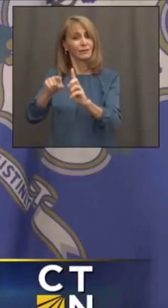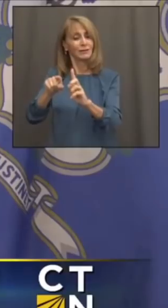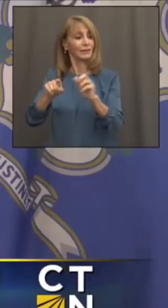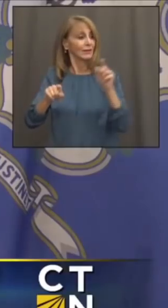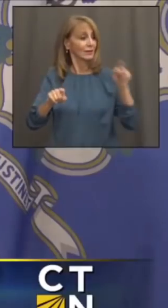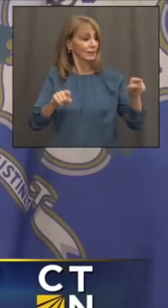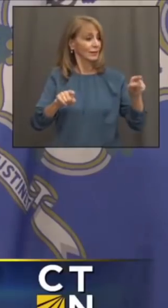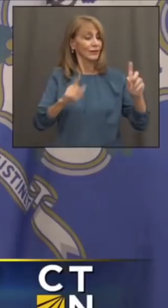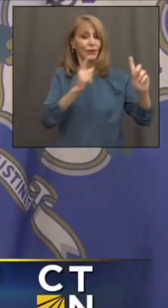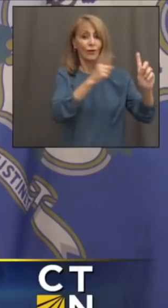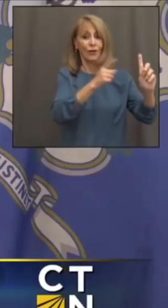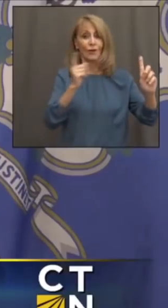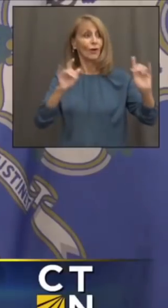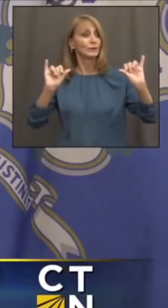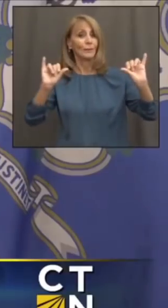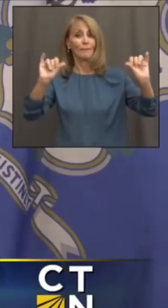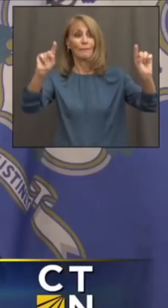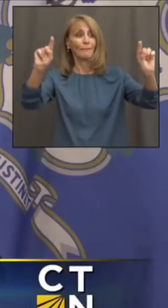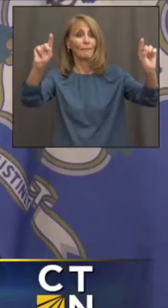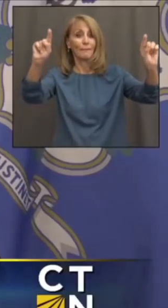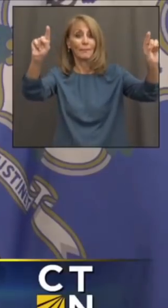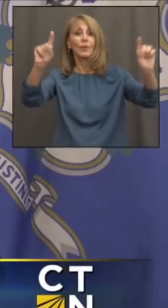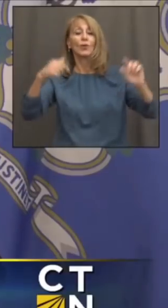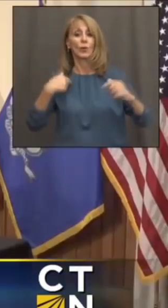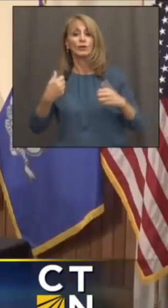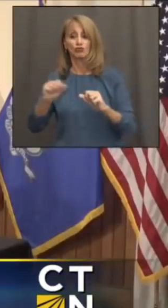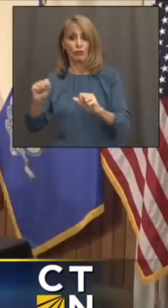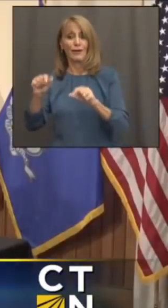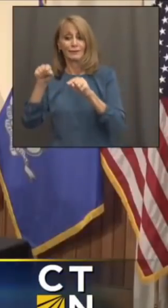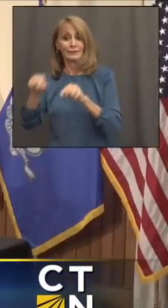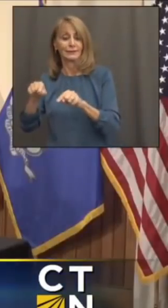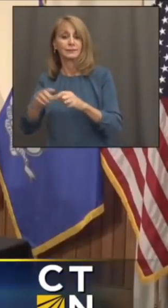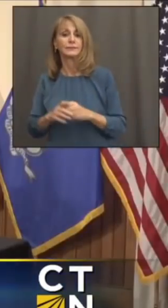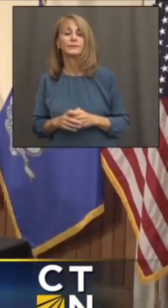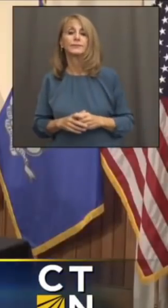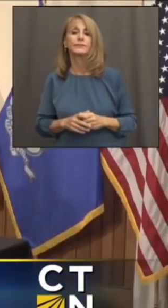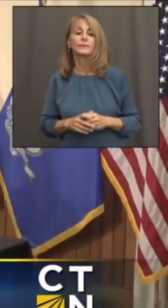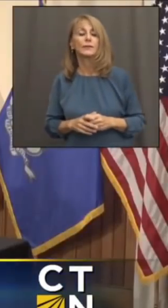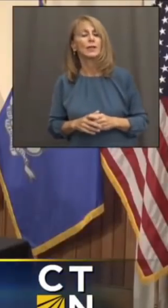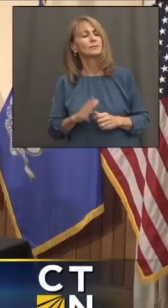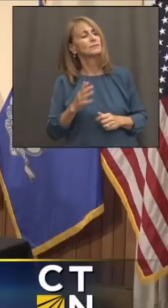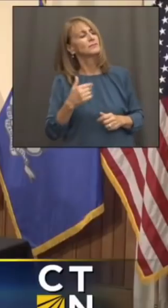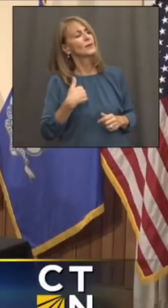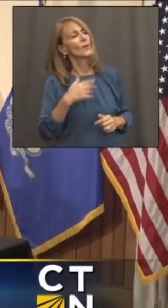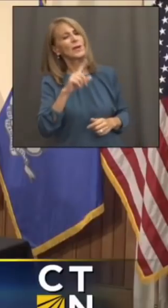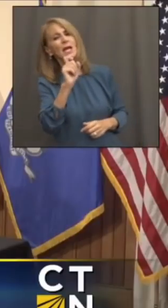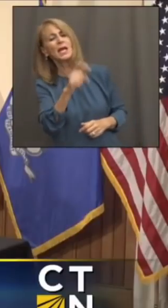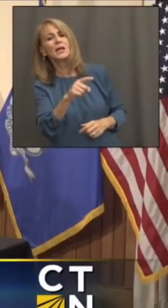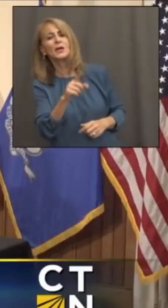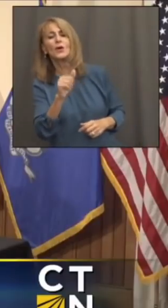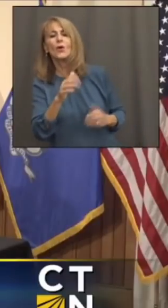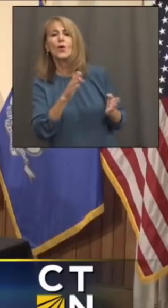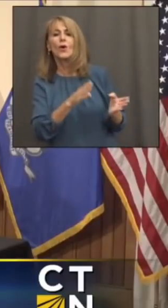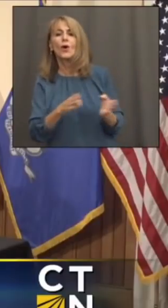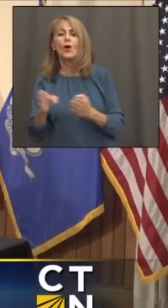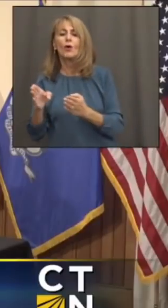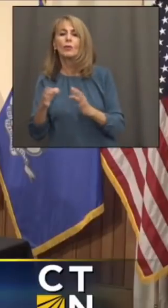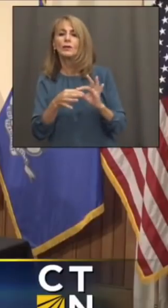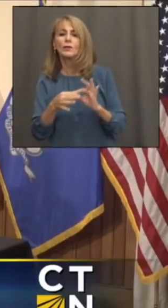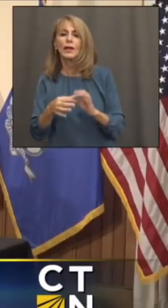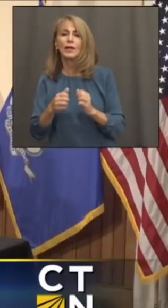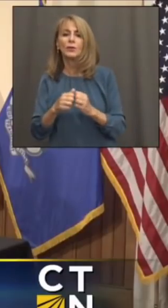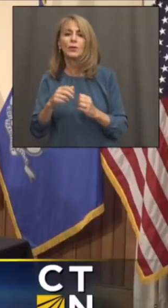same goal, and this is how we're trying to do it. And, Governor, if I may just ask, what are your plans as far as these press